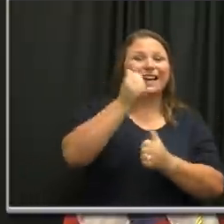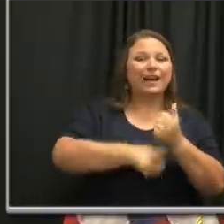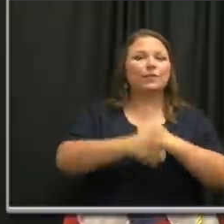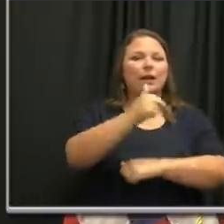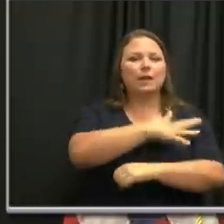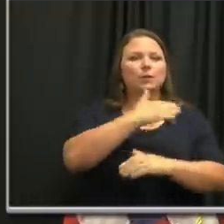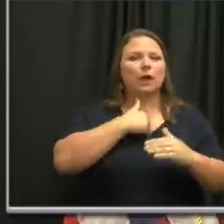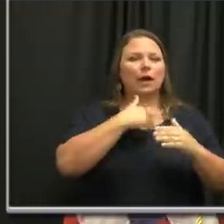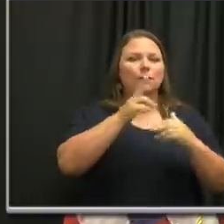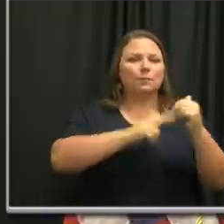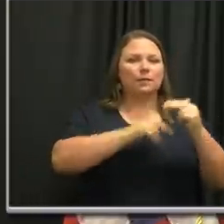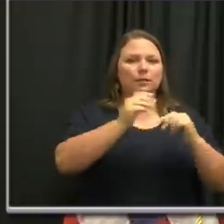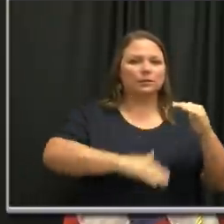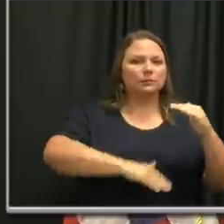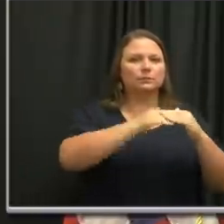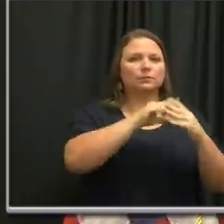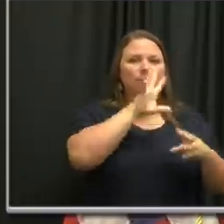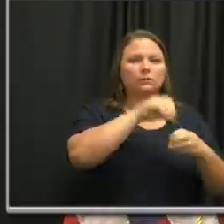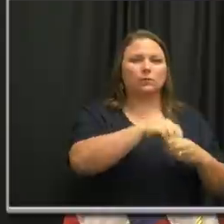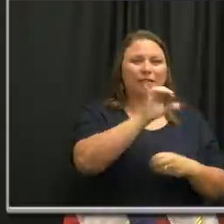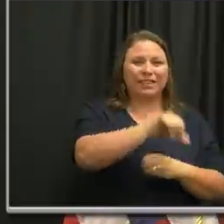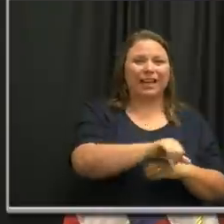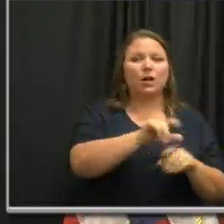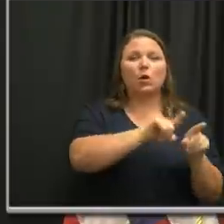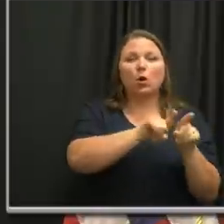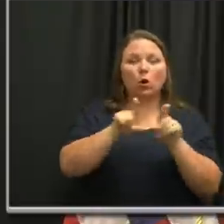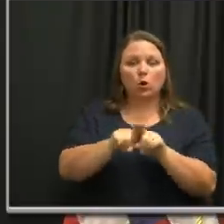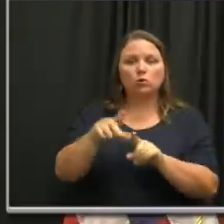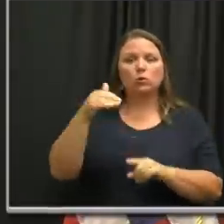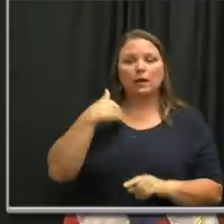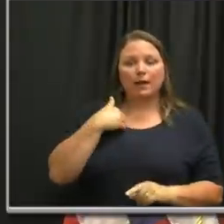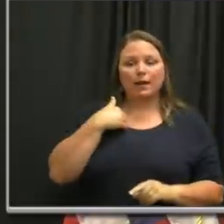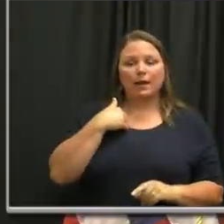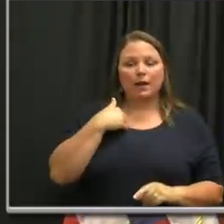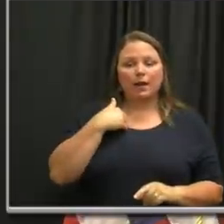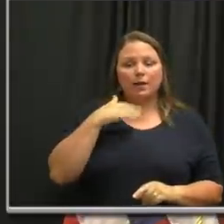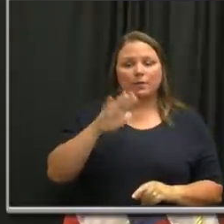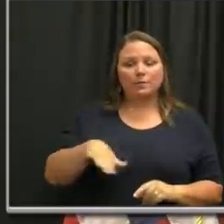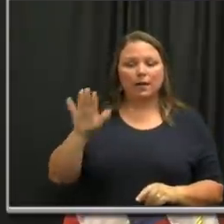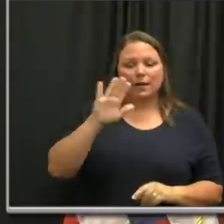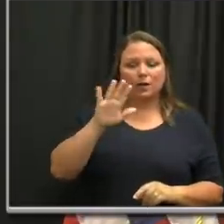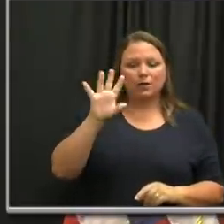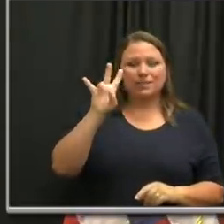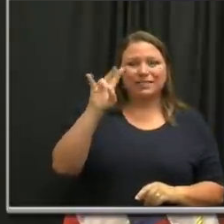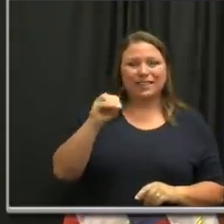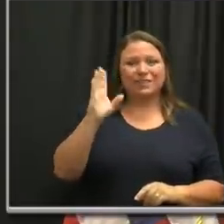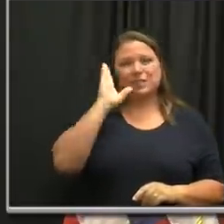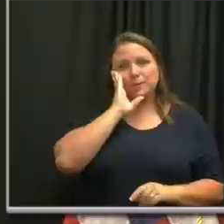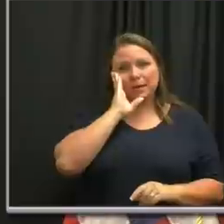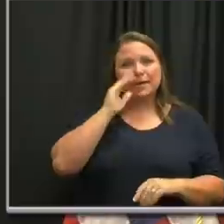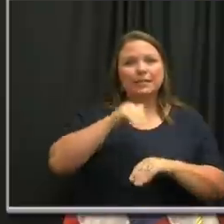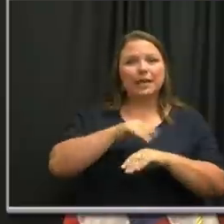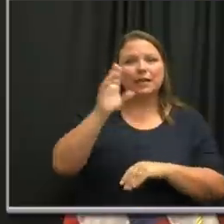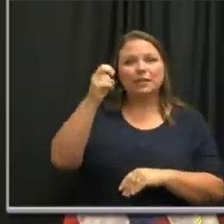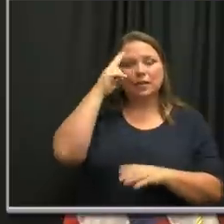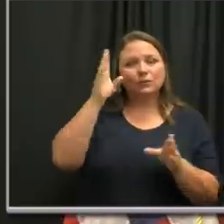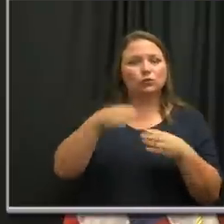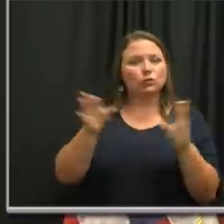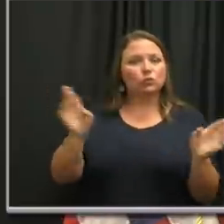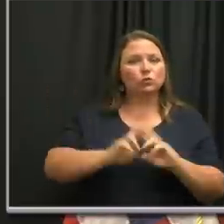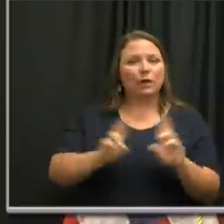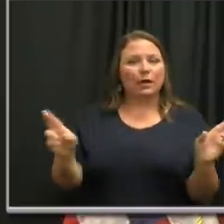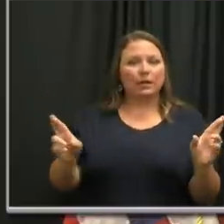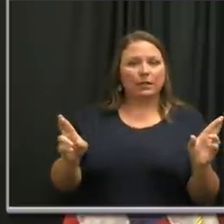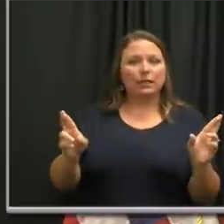capacity surge in addition to that. Besides that, there is, um, about 70 beds available at National General that's ready to